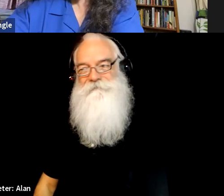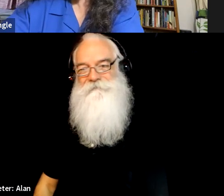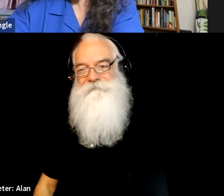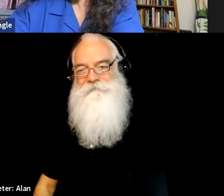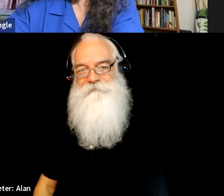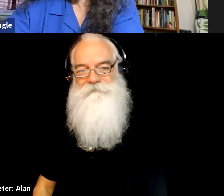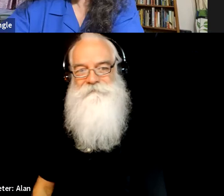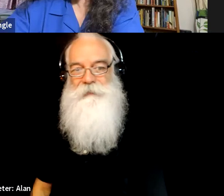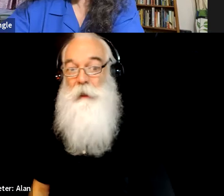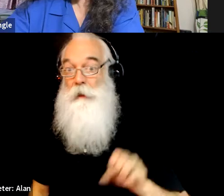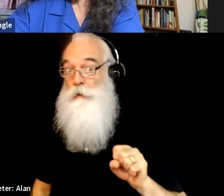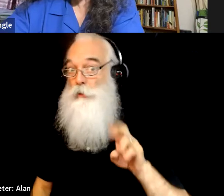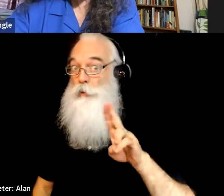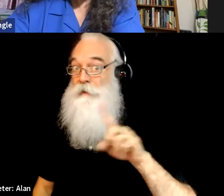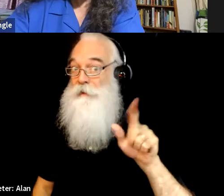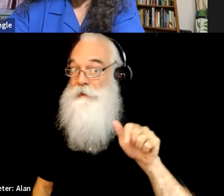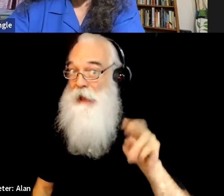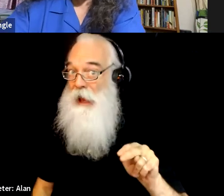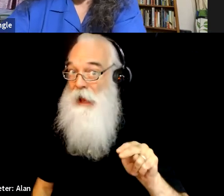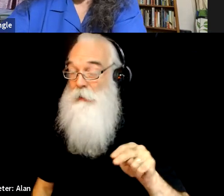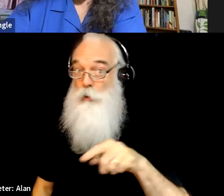Margarita, do you have anything you want to add or?